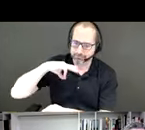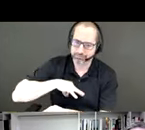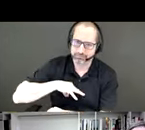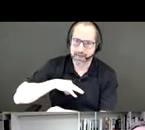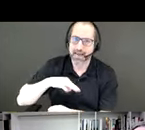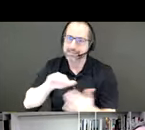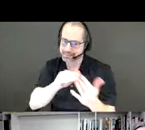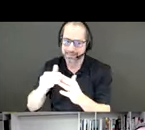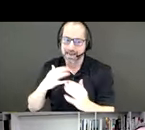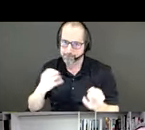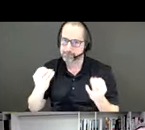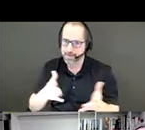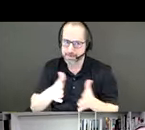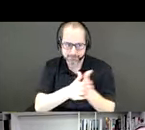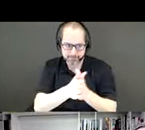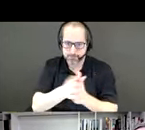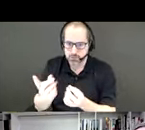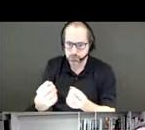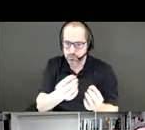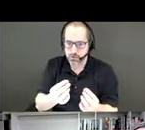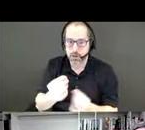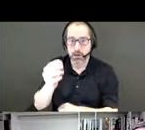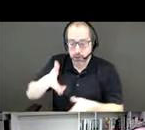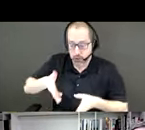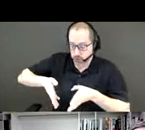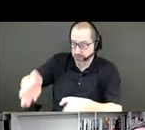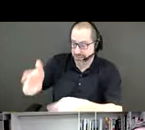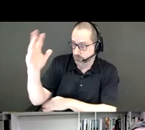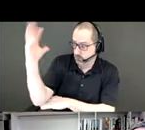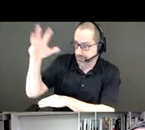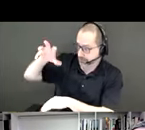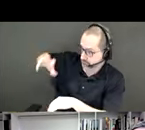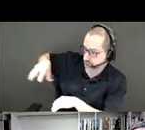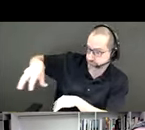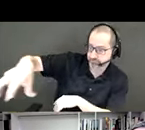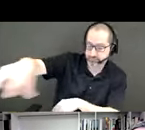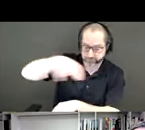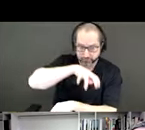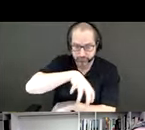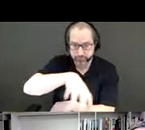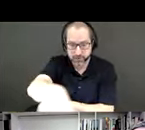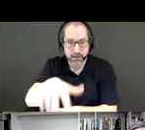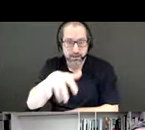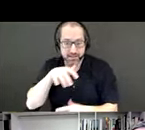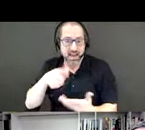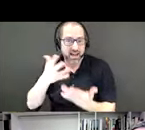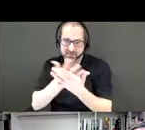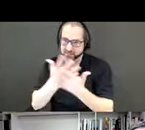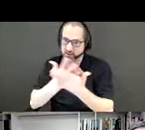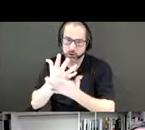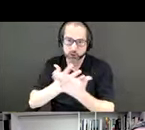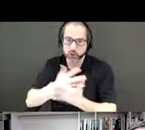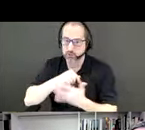Street trees in particular, those lining the roads and sidewalks, filter up to one third of the fine particle pollutants